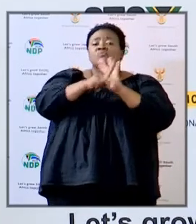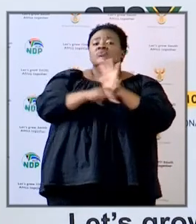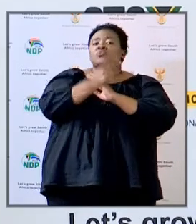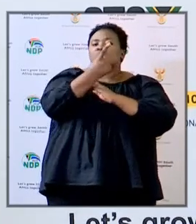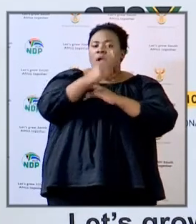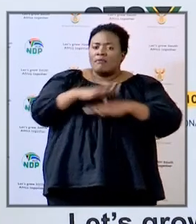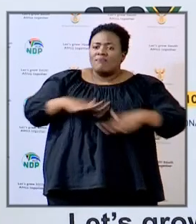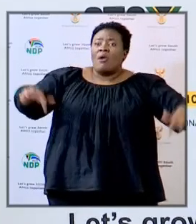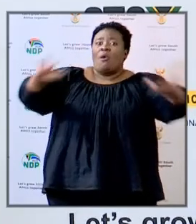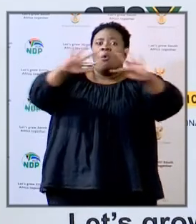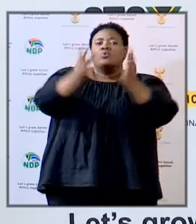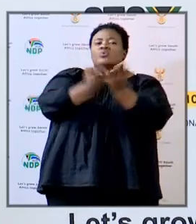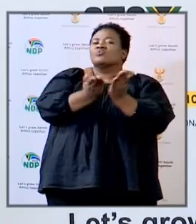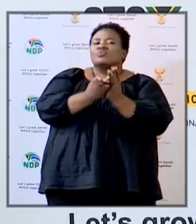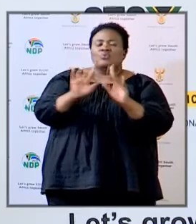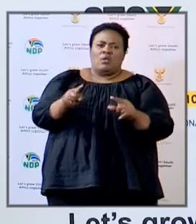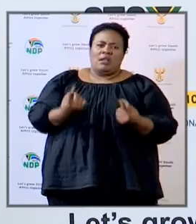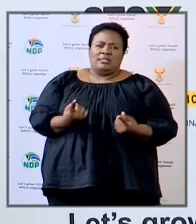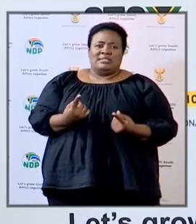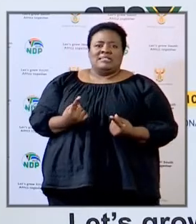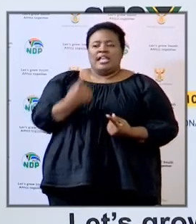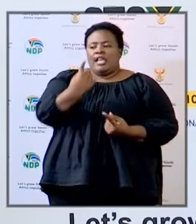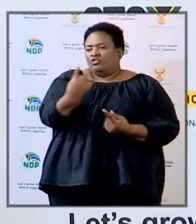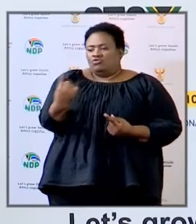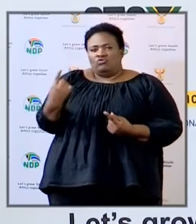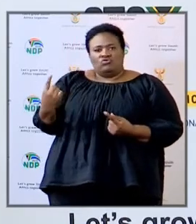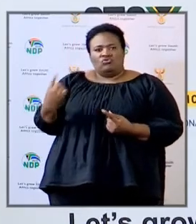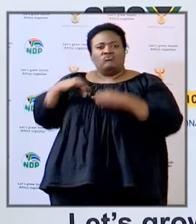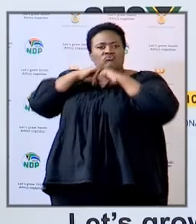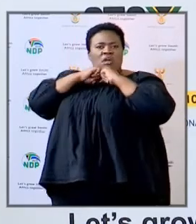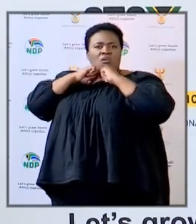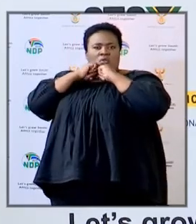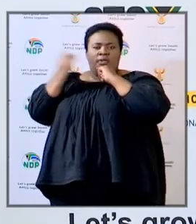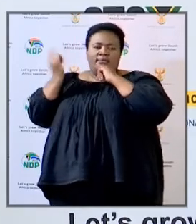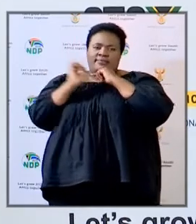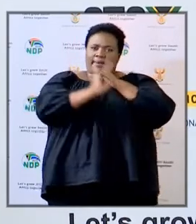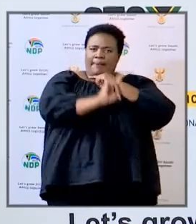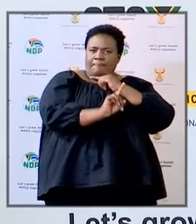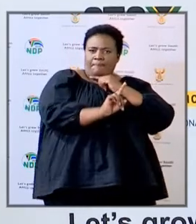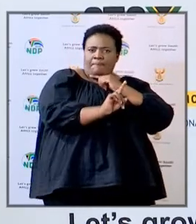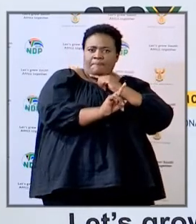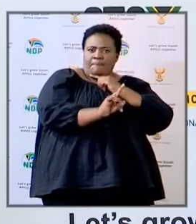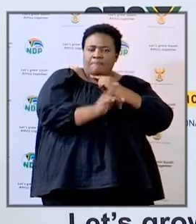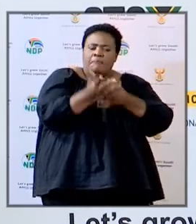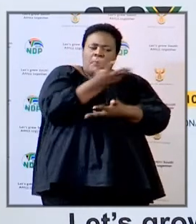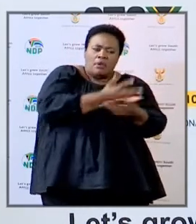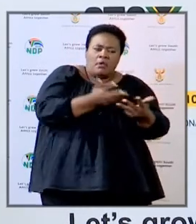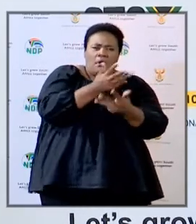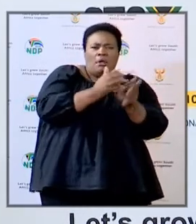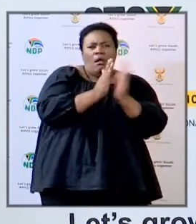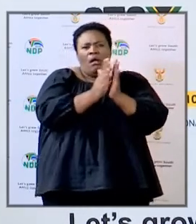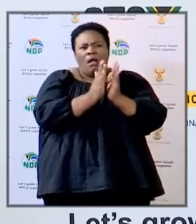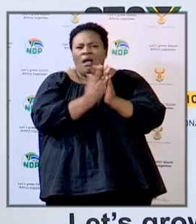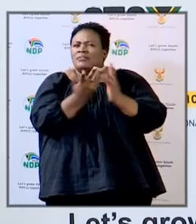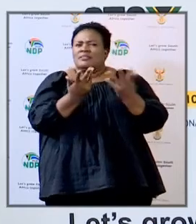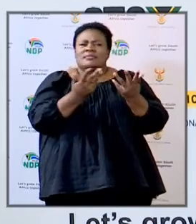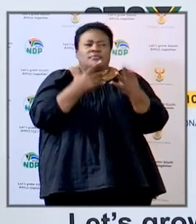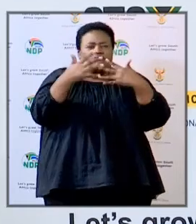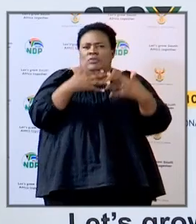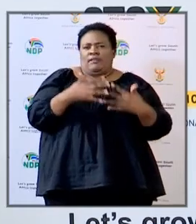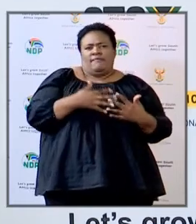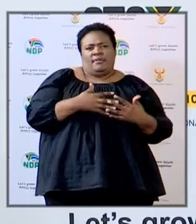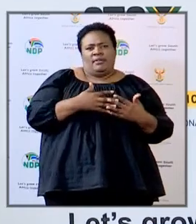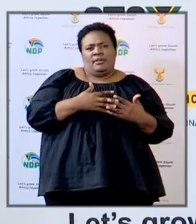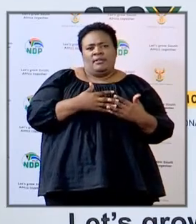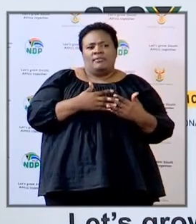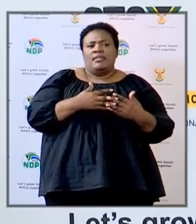can really go and make that case the way we always make cases where you want exemptions when you want reductions they must